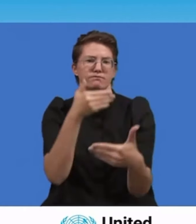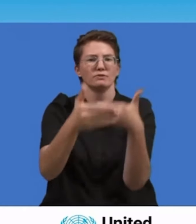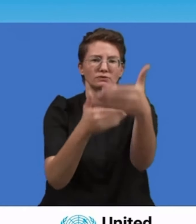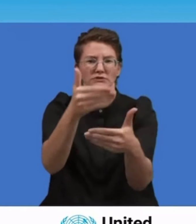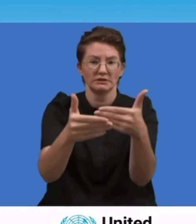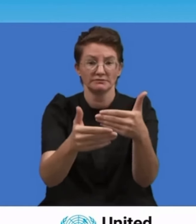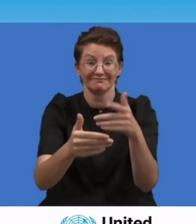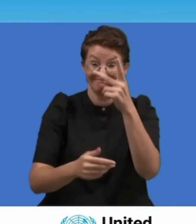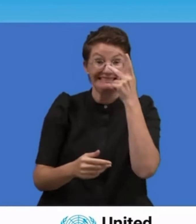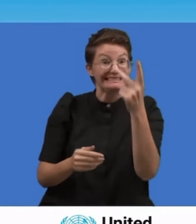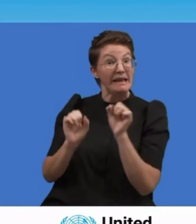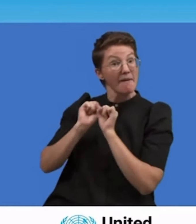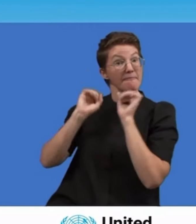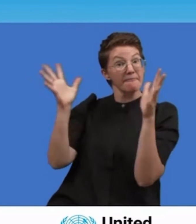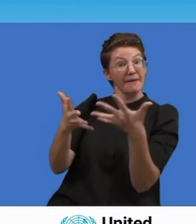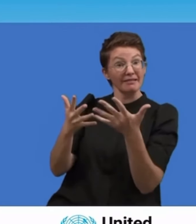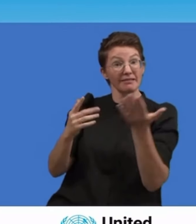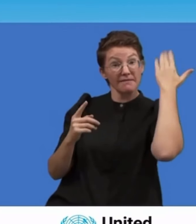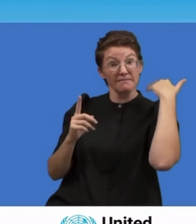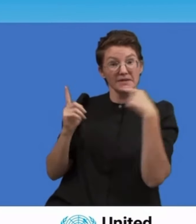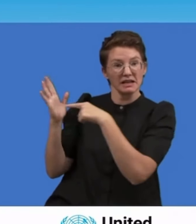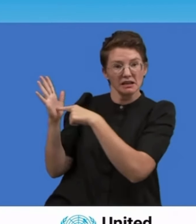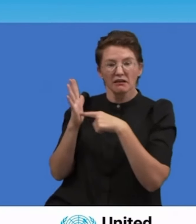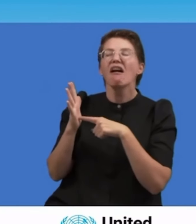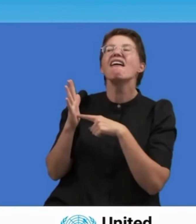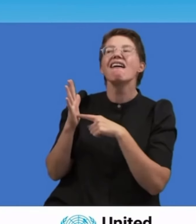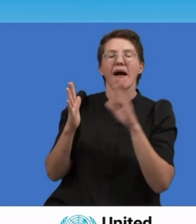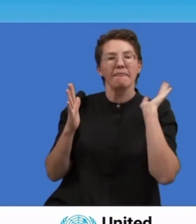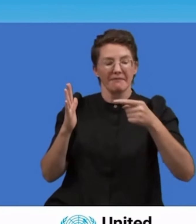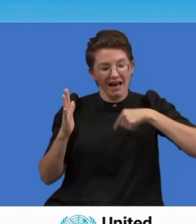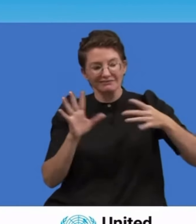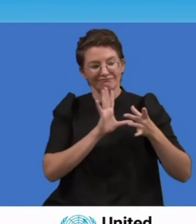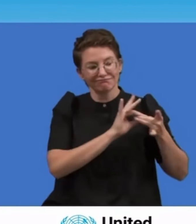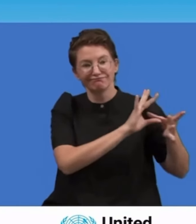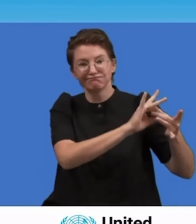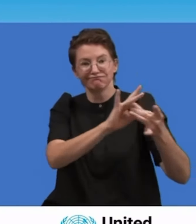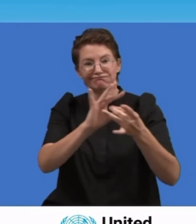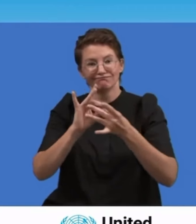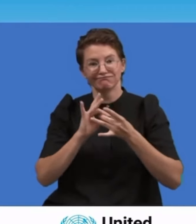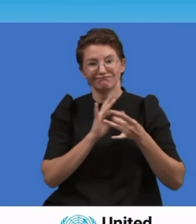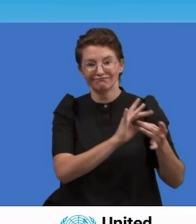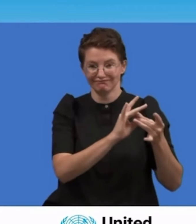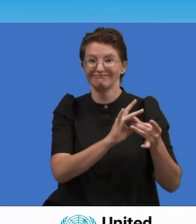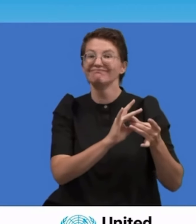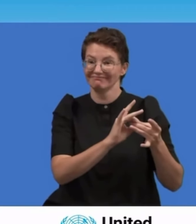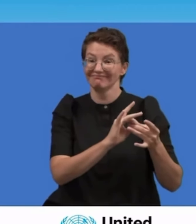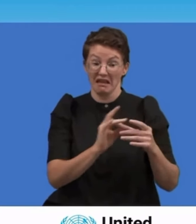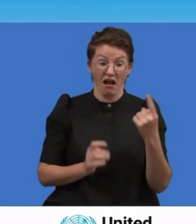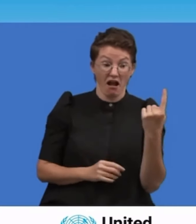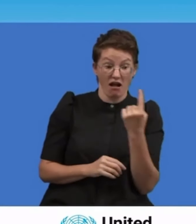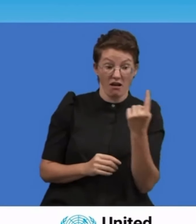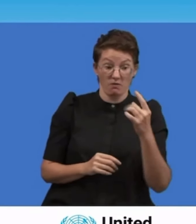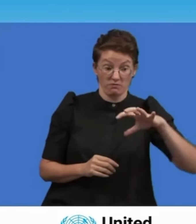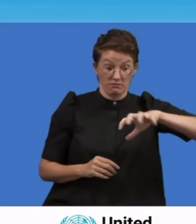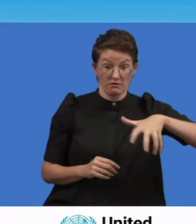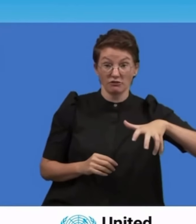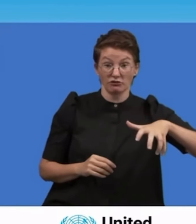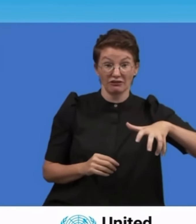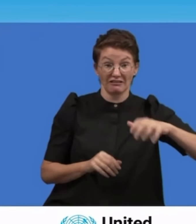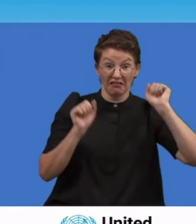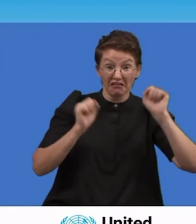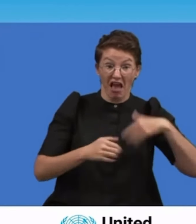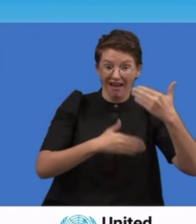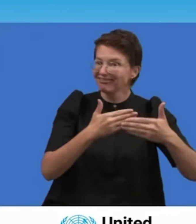2030 Sustainable Development Goals, whose fulfillment presents humanity with its most progressive